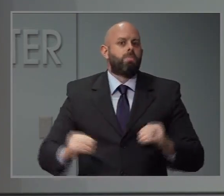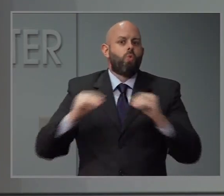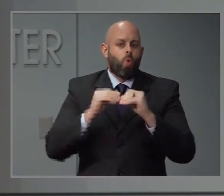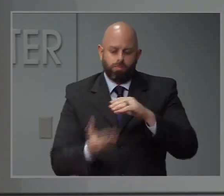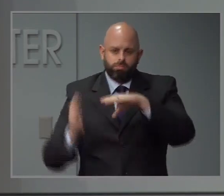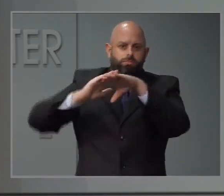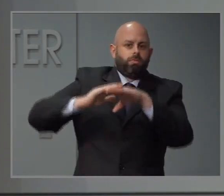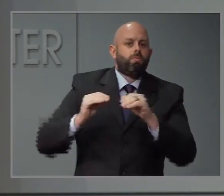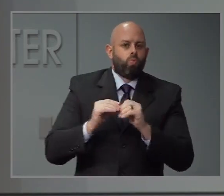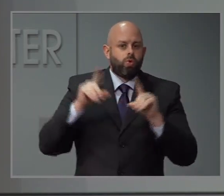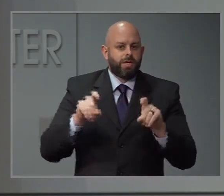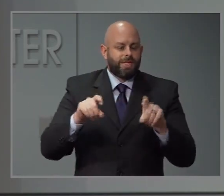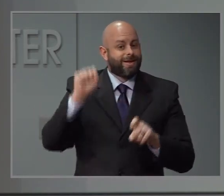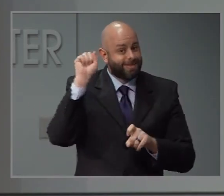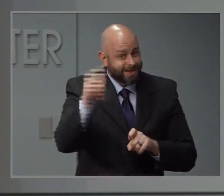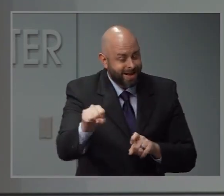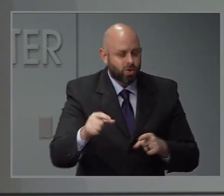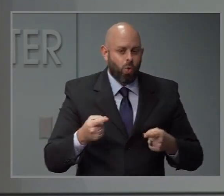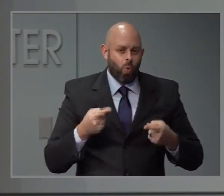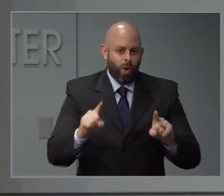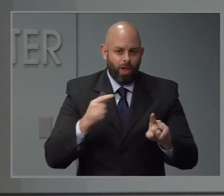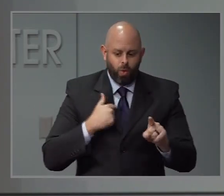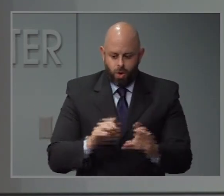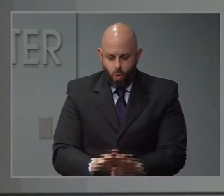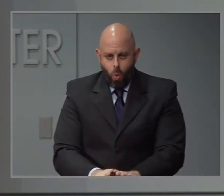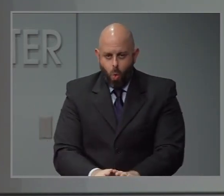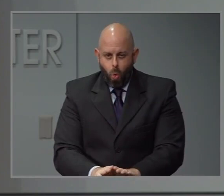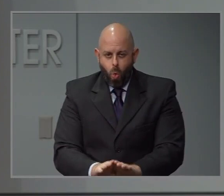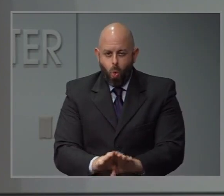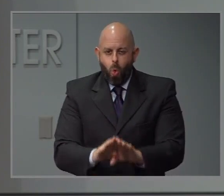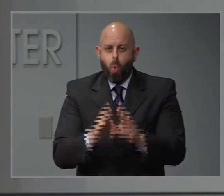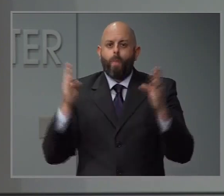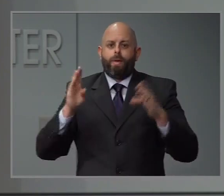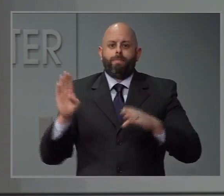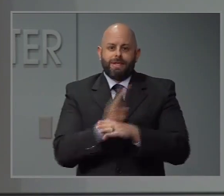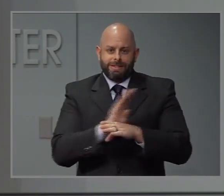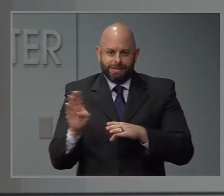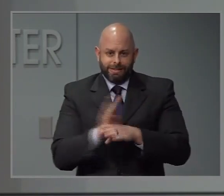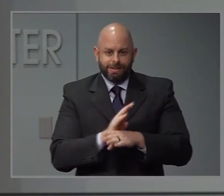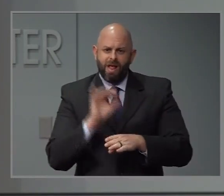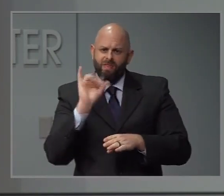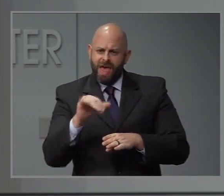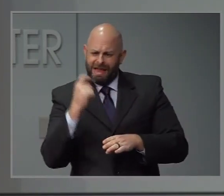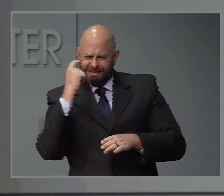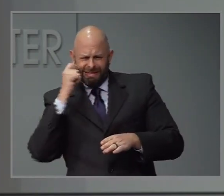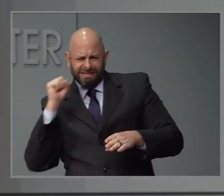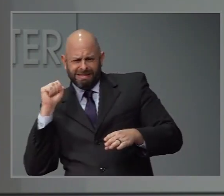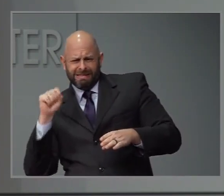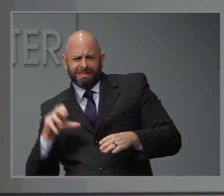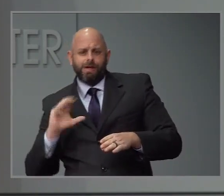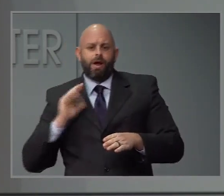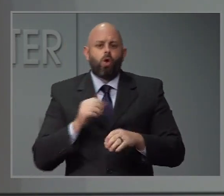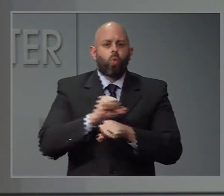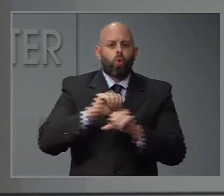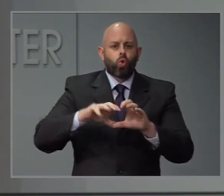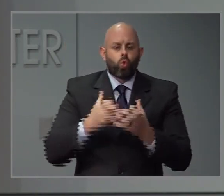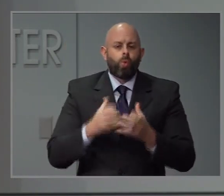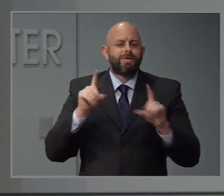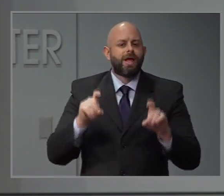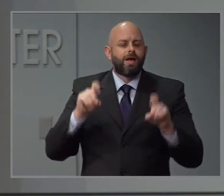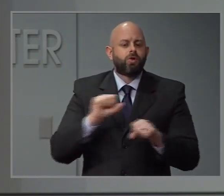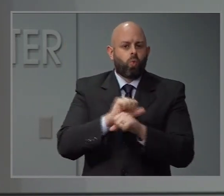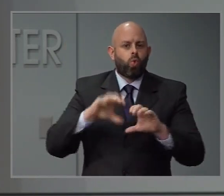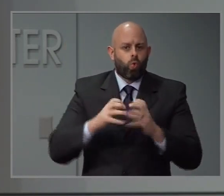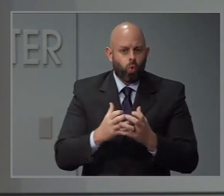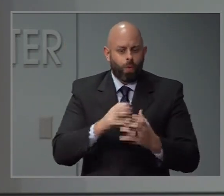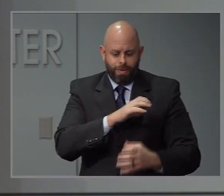even further as we go. It's exactly what our testing surge workgroup is working on right now. We particularly want